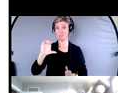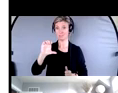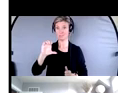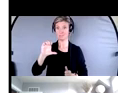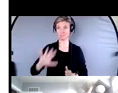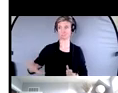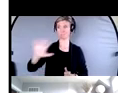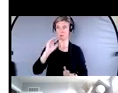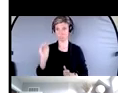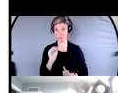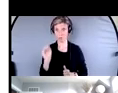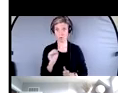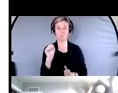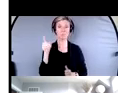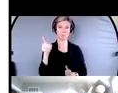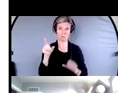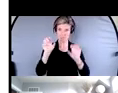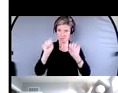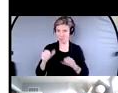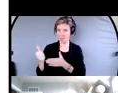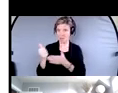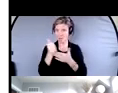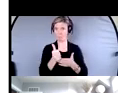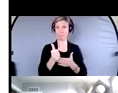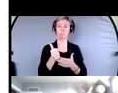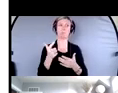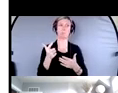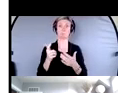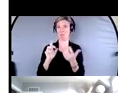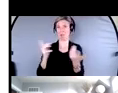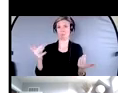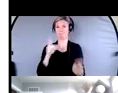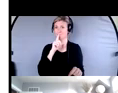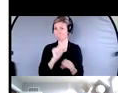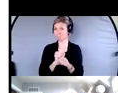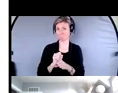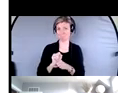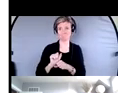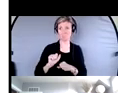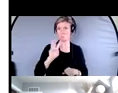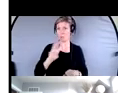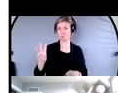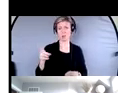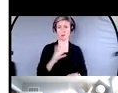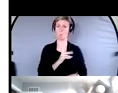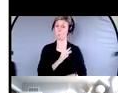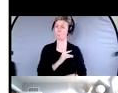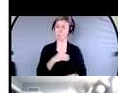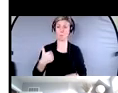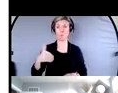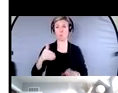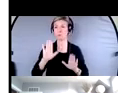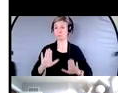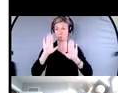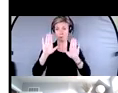or ask questions. And they're a great website, which I took a note out because I think that's a great resource to be able to ask questions